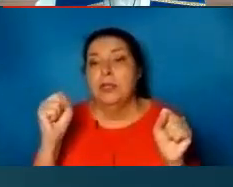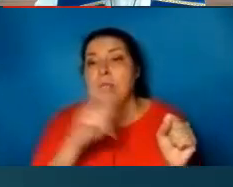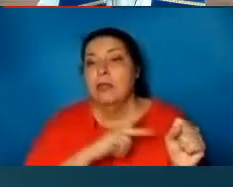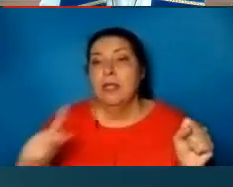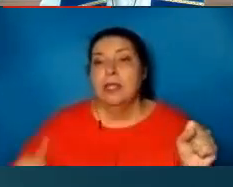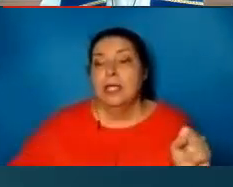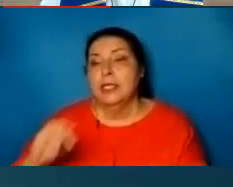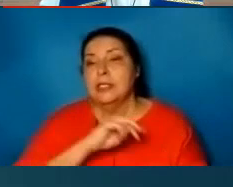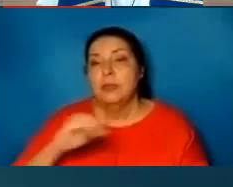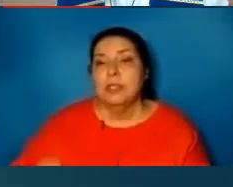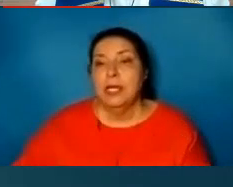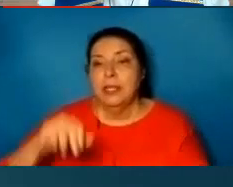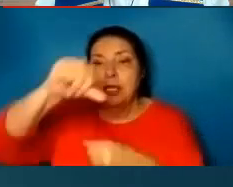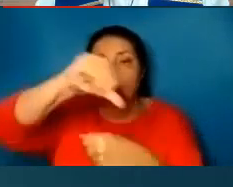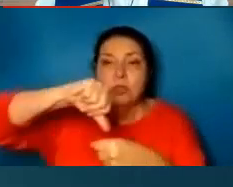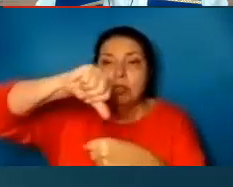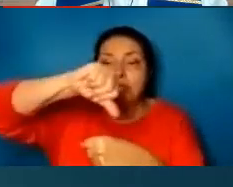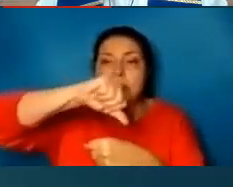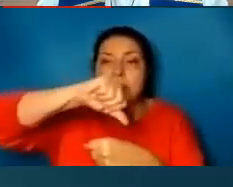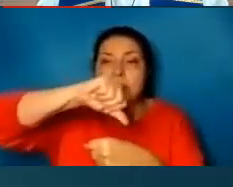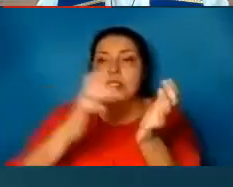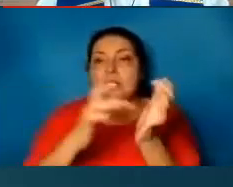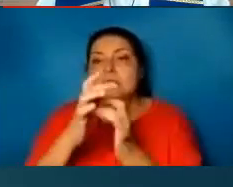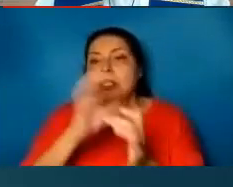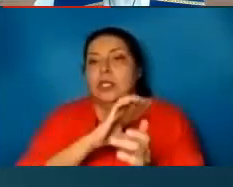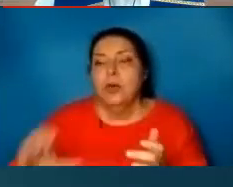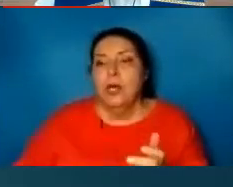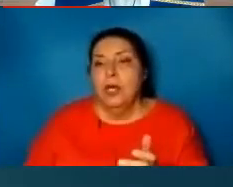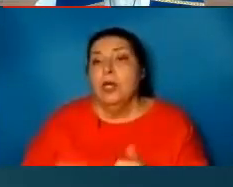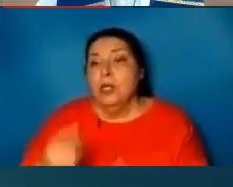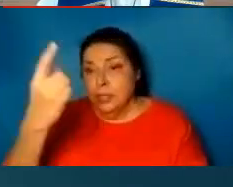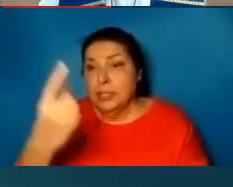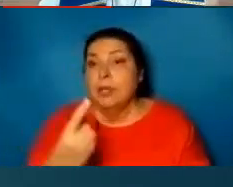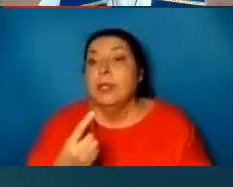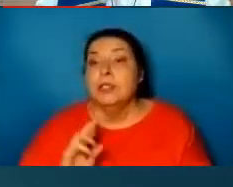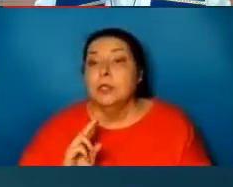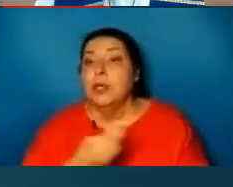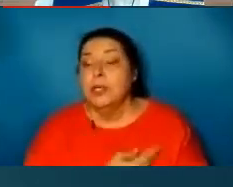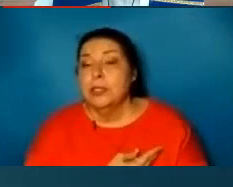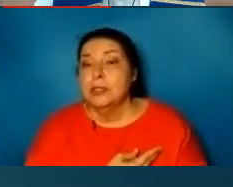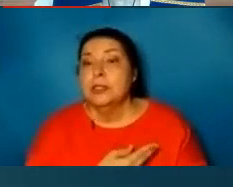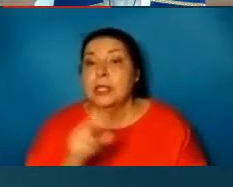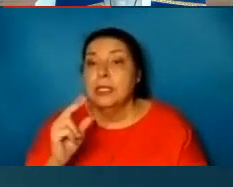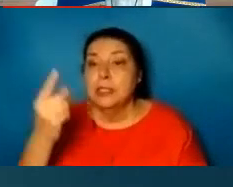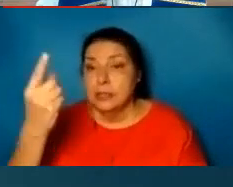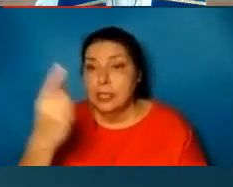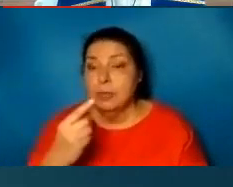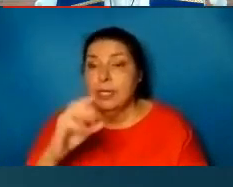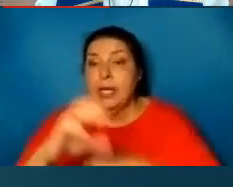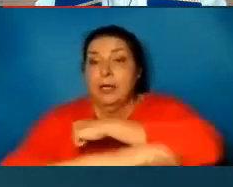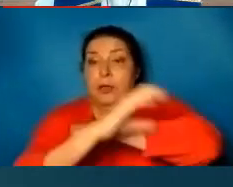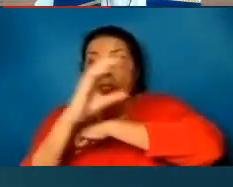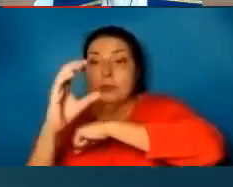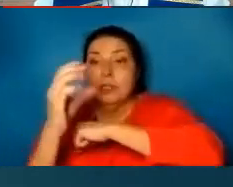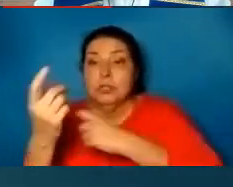Messiah, the anointed one, Jesus Christ, who is coming to us. He's coming at Christmas to